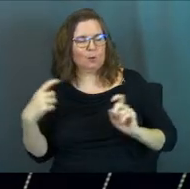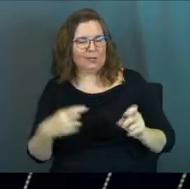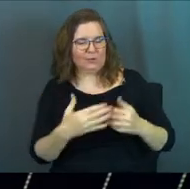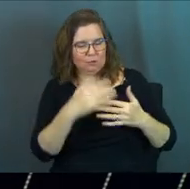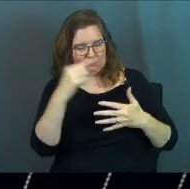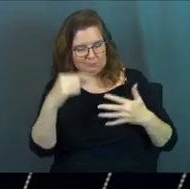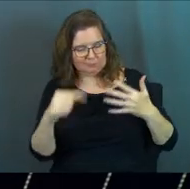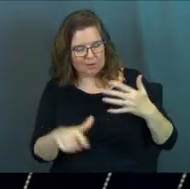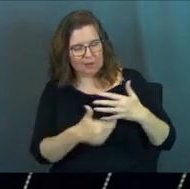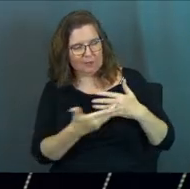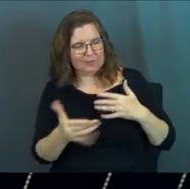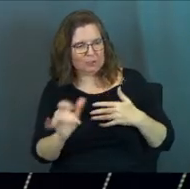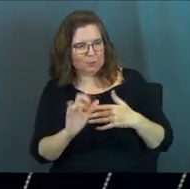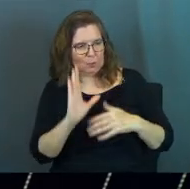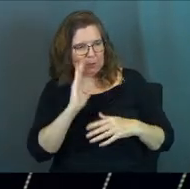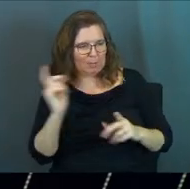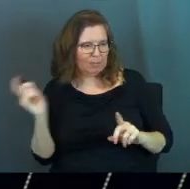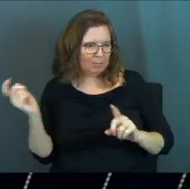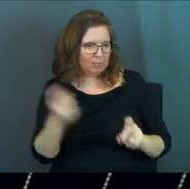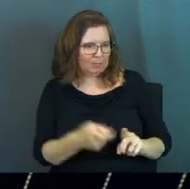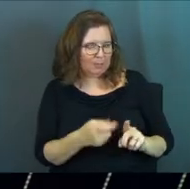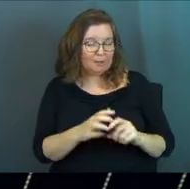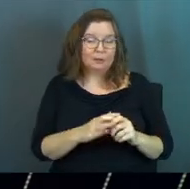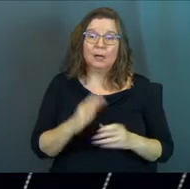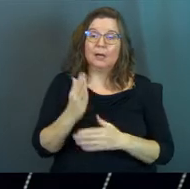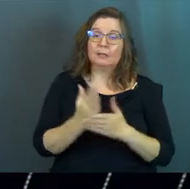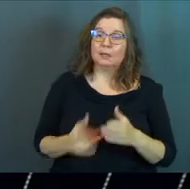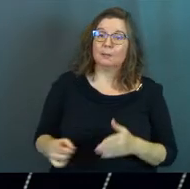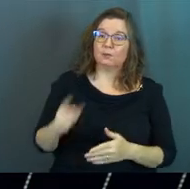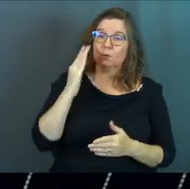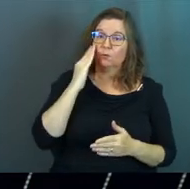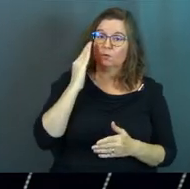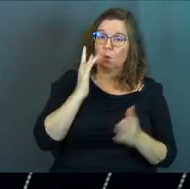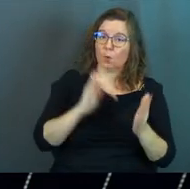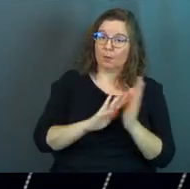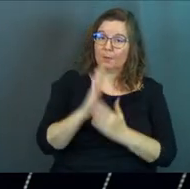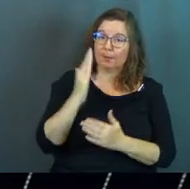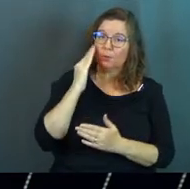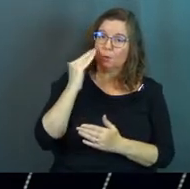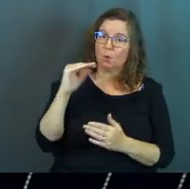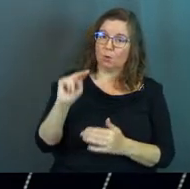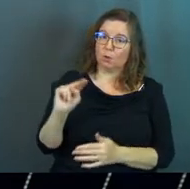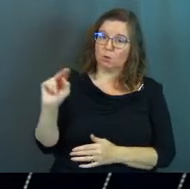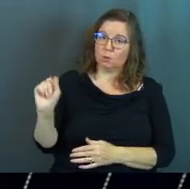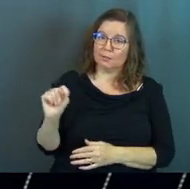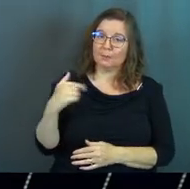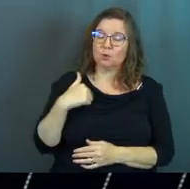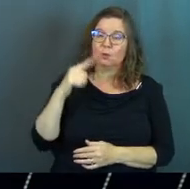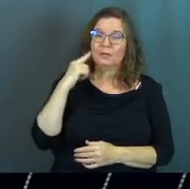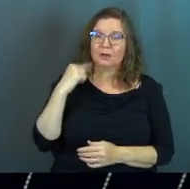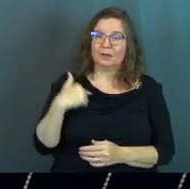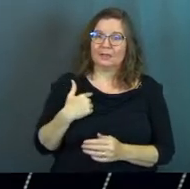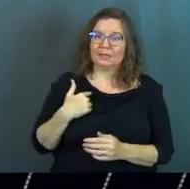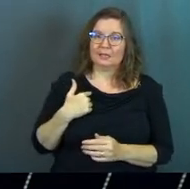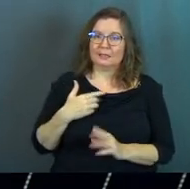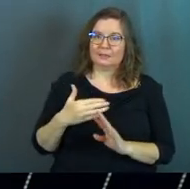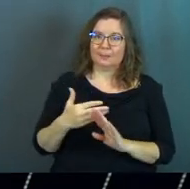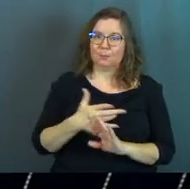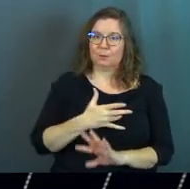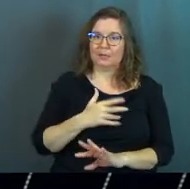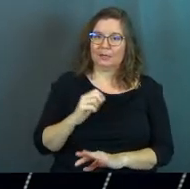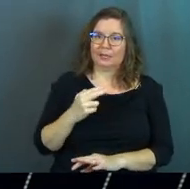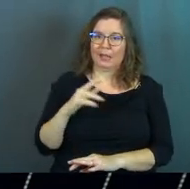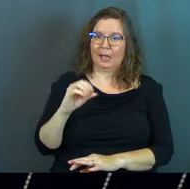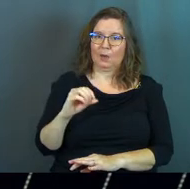rest of the stuff that you didn't ask for as well. And some of you, if you know the Bible, you know the New Testament, you're hearing this little pre-echo